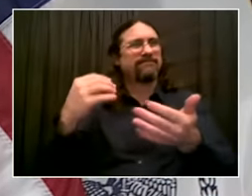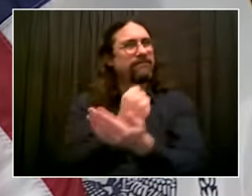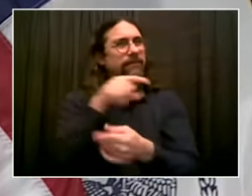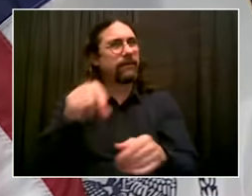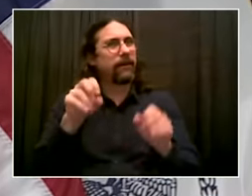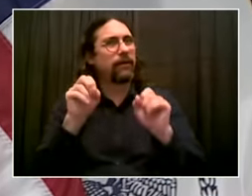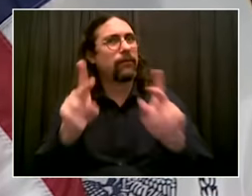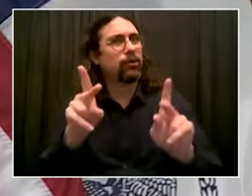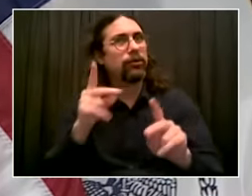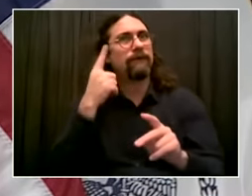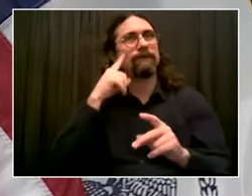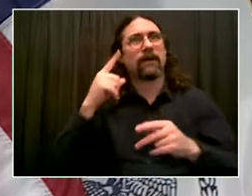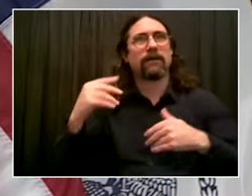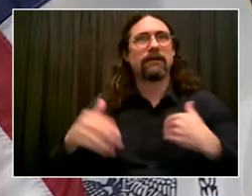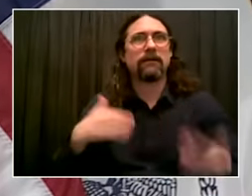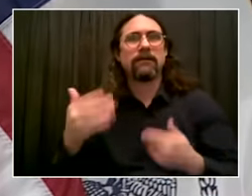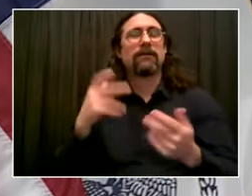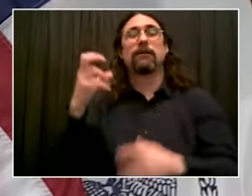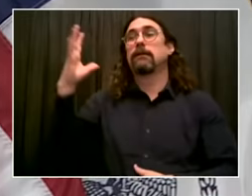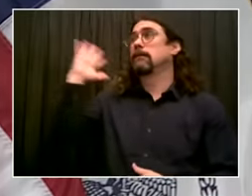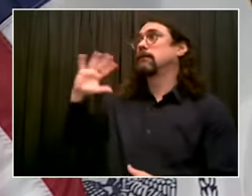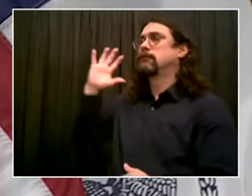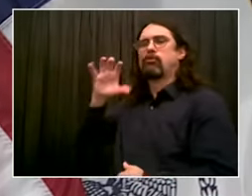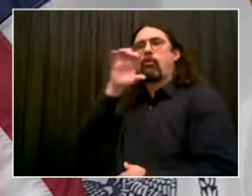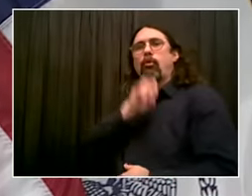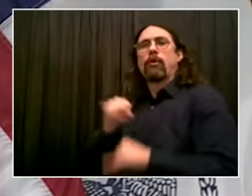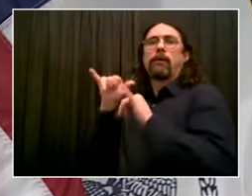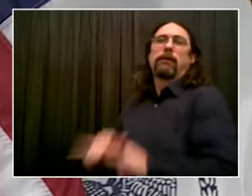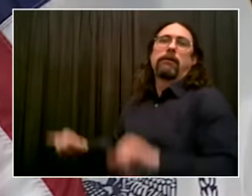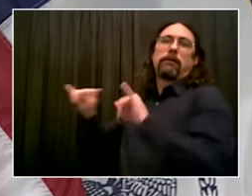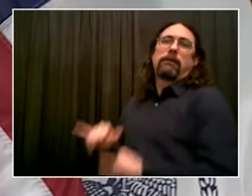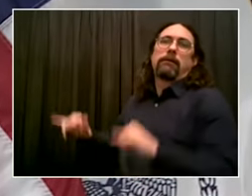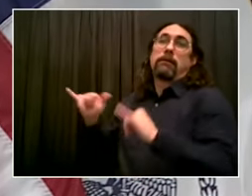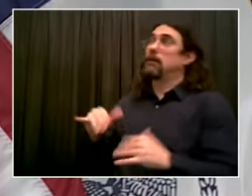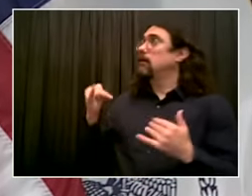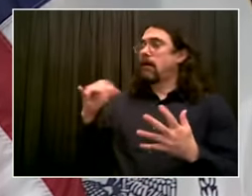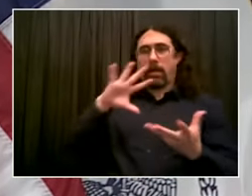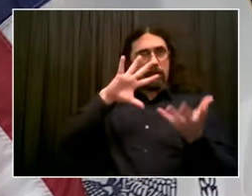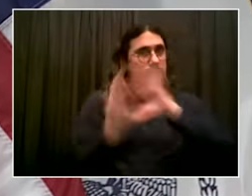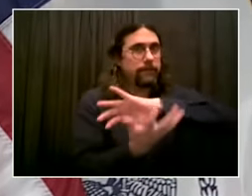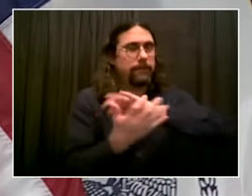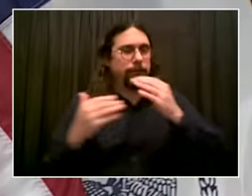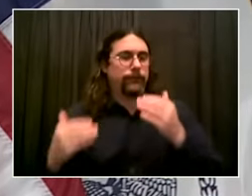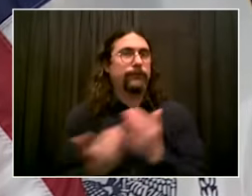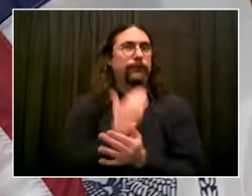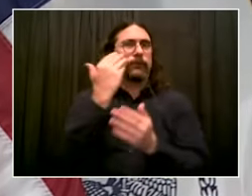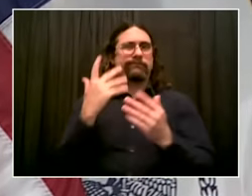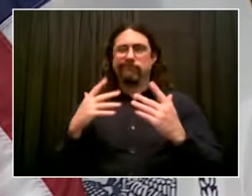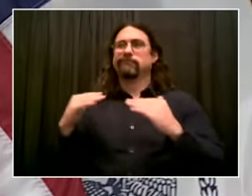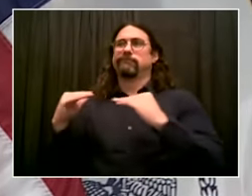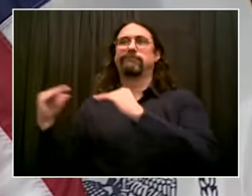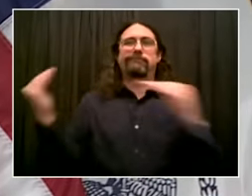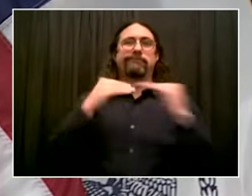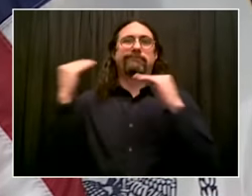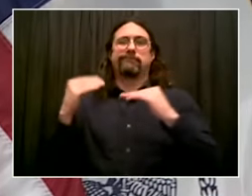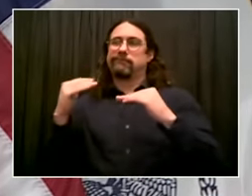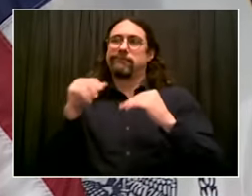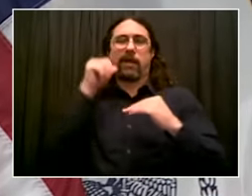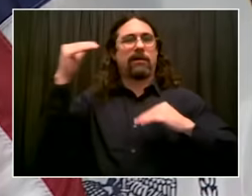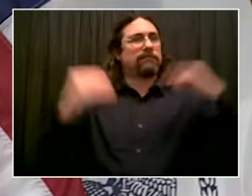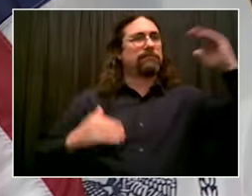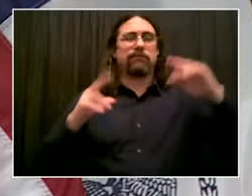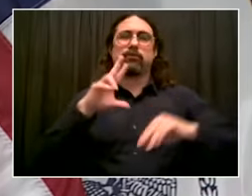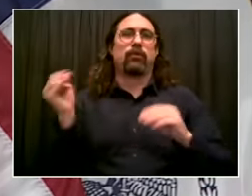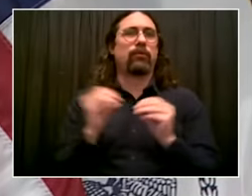Once in a generation opportunity for transformation. We are seizing that opportunity. We're going to do the most we can with it right now. And that's exciting.